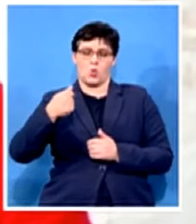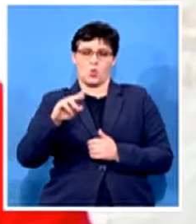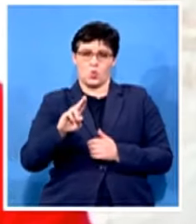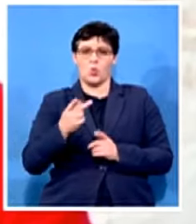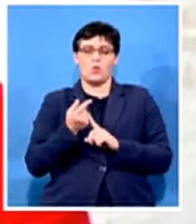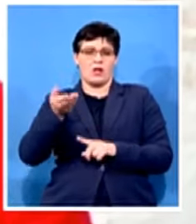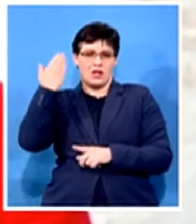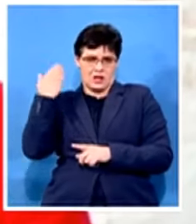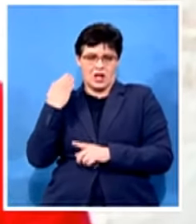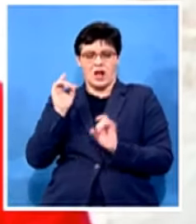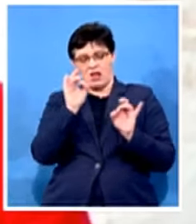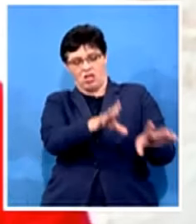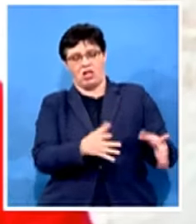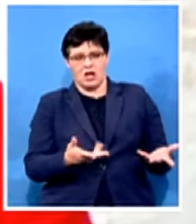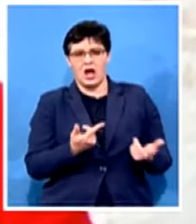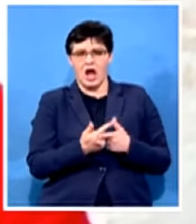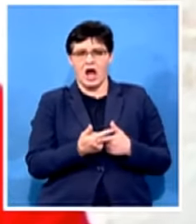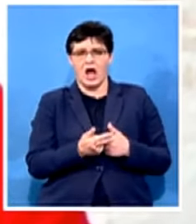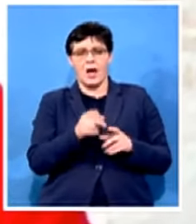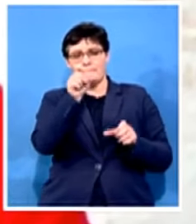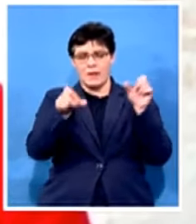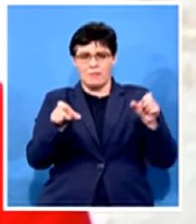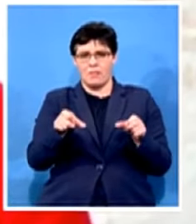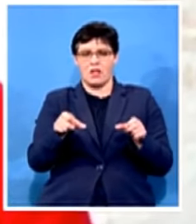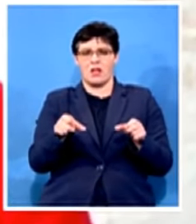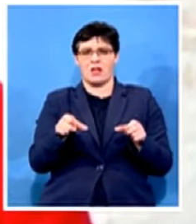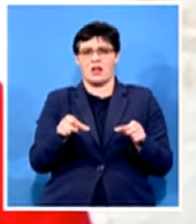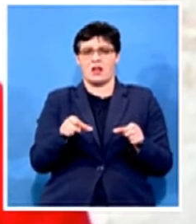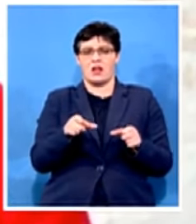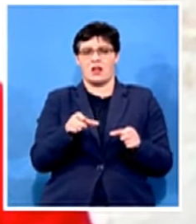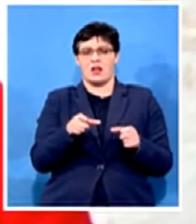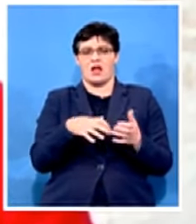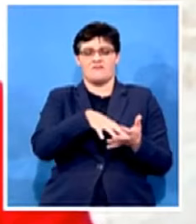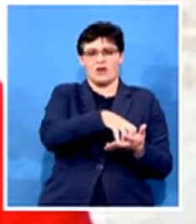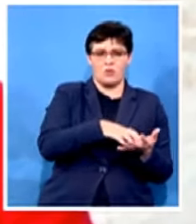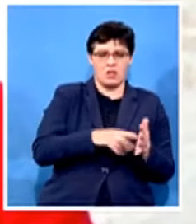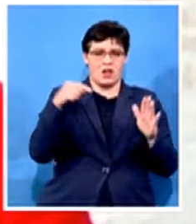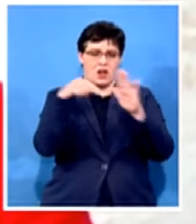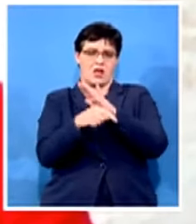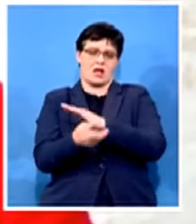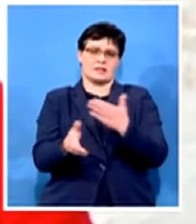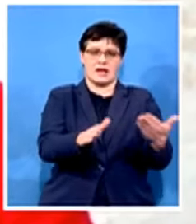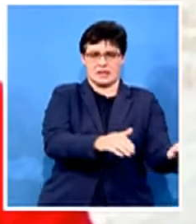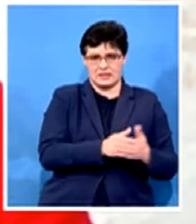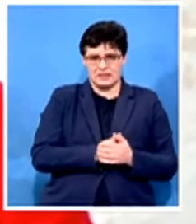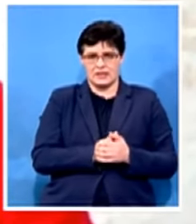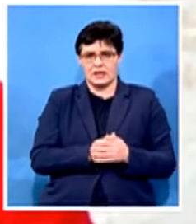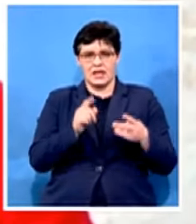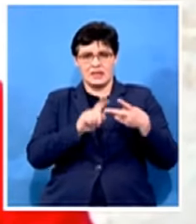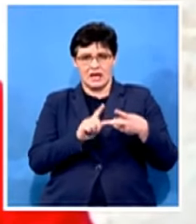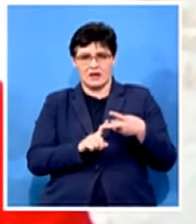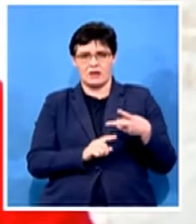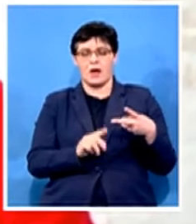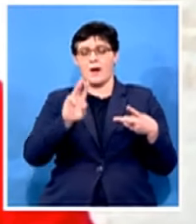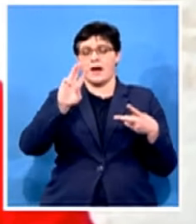people innocent vulnerable people were lost then came mc dr quenram hooper who together with the